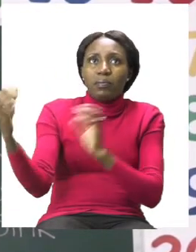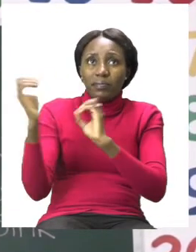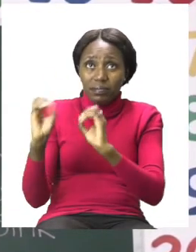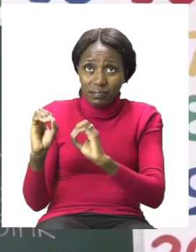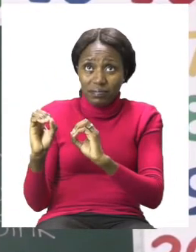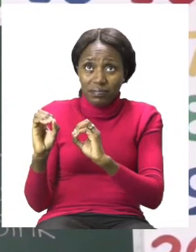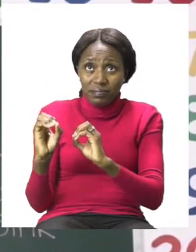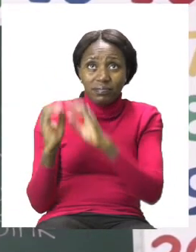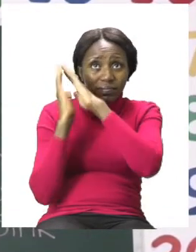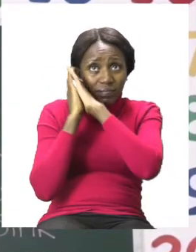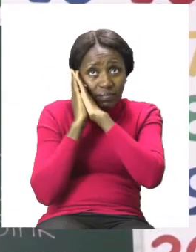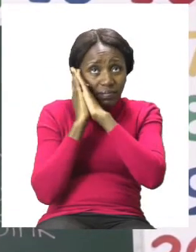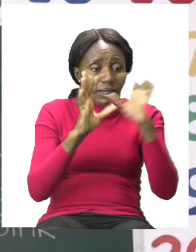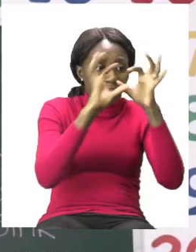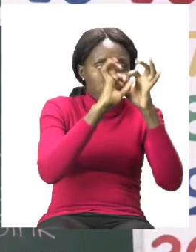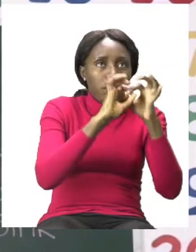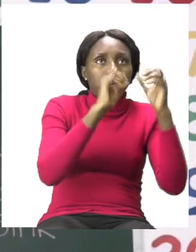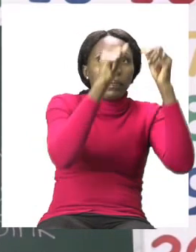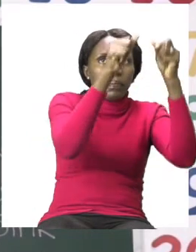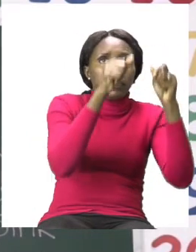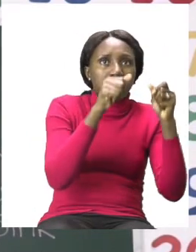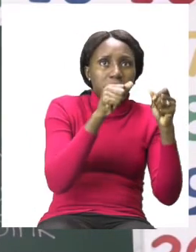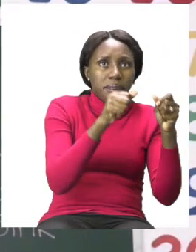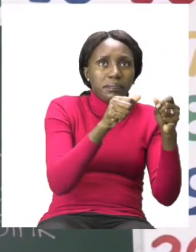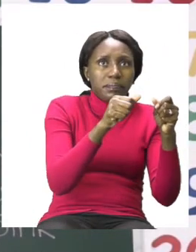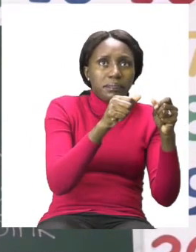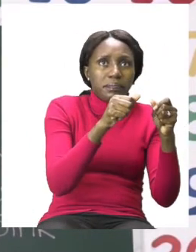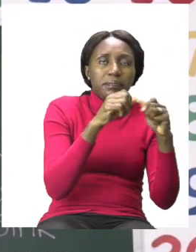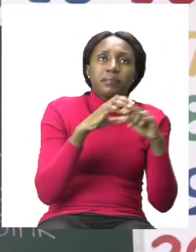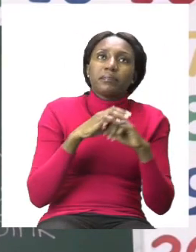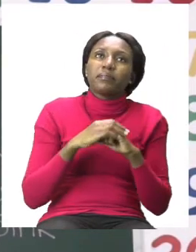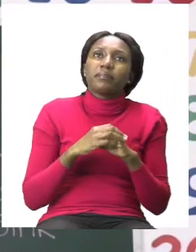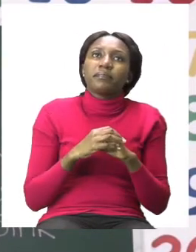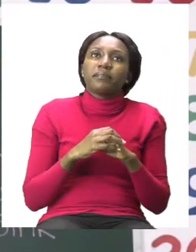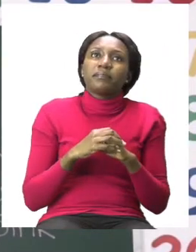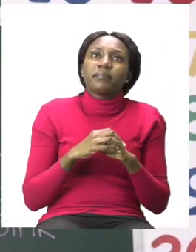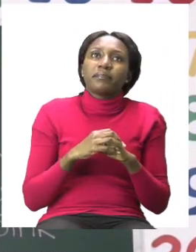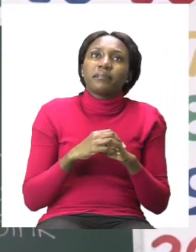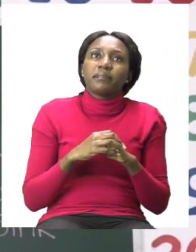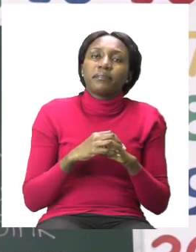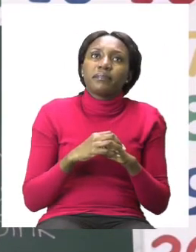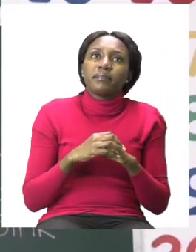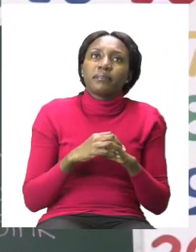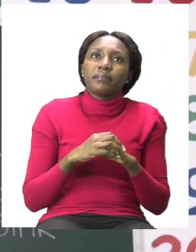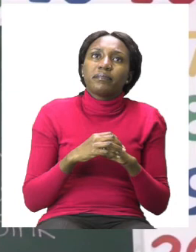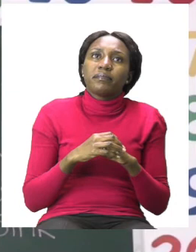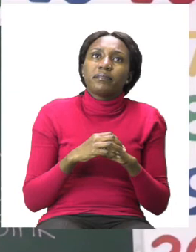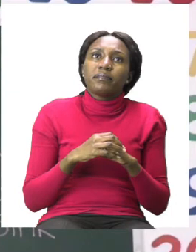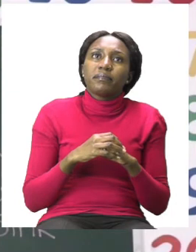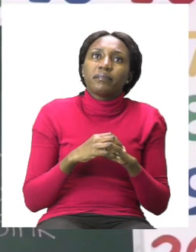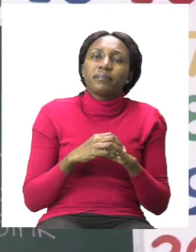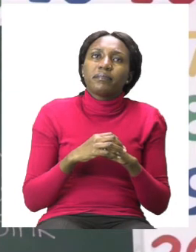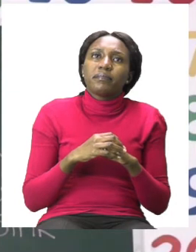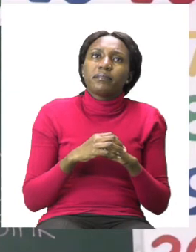or paste it here in the box that says at home. The next one I want us to do